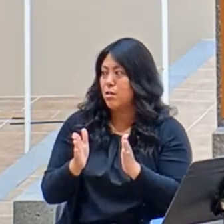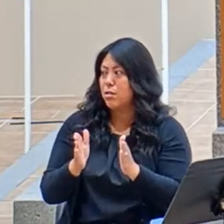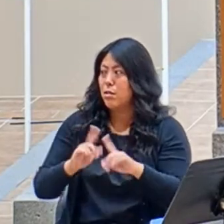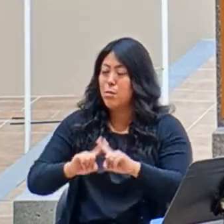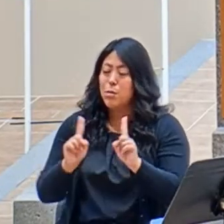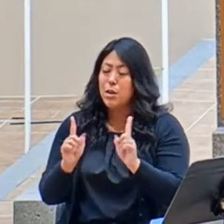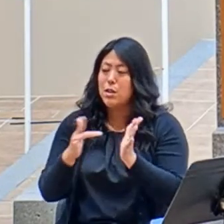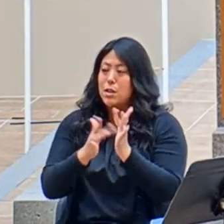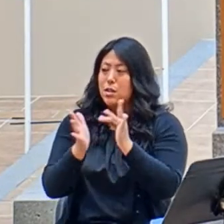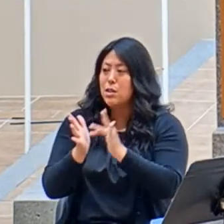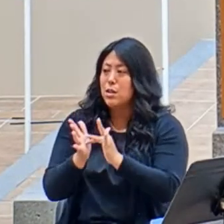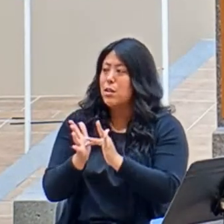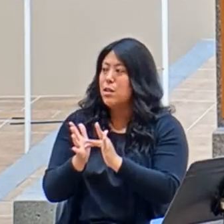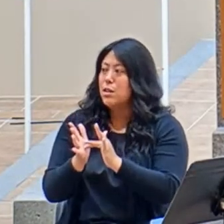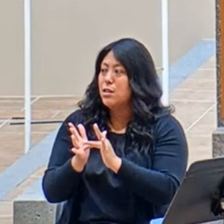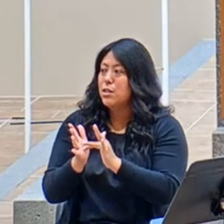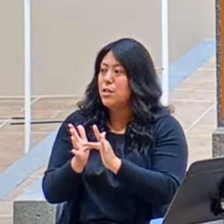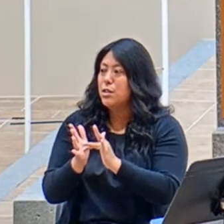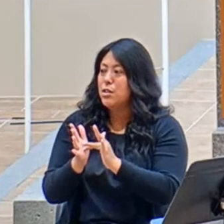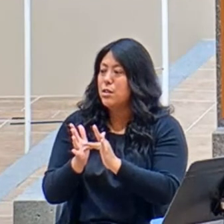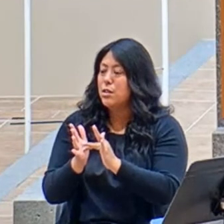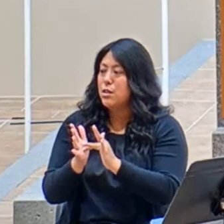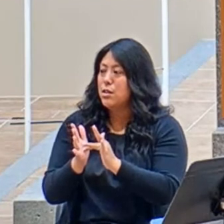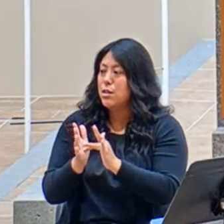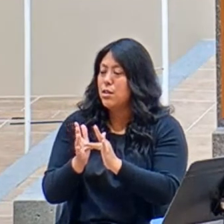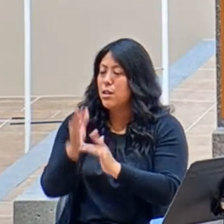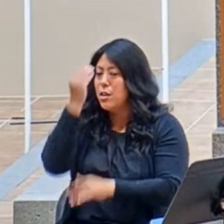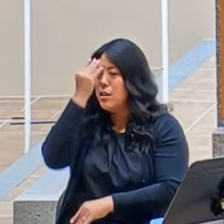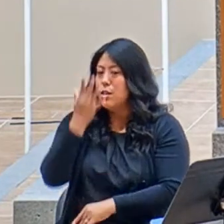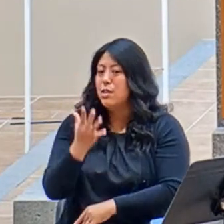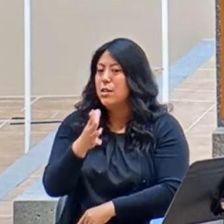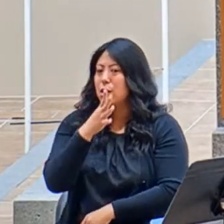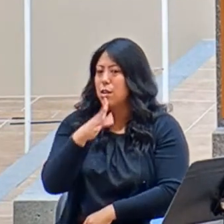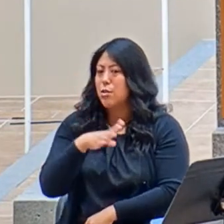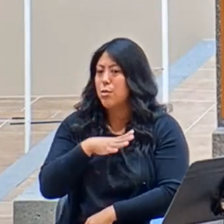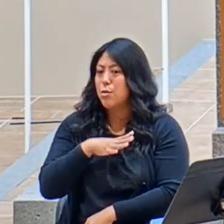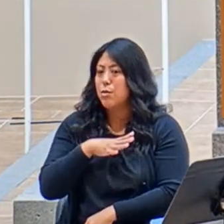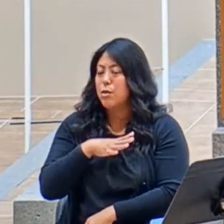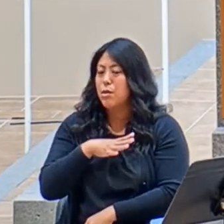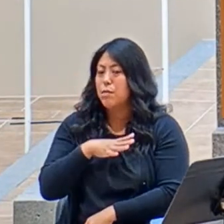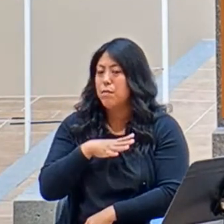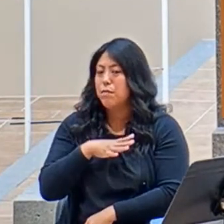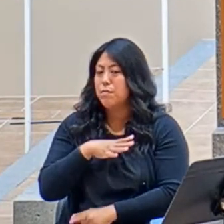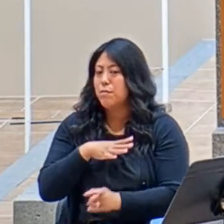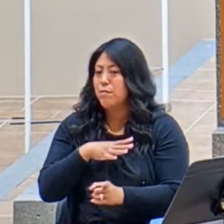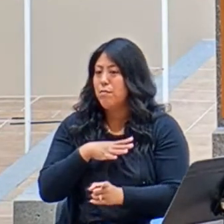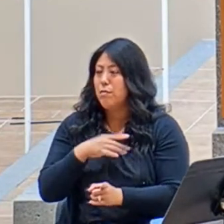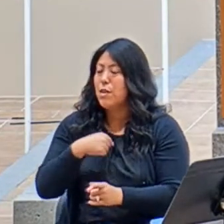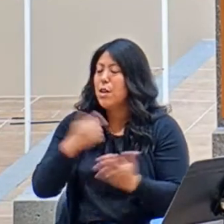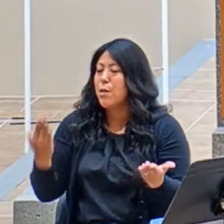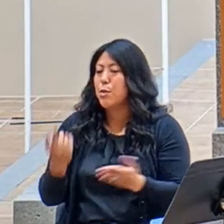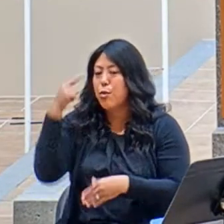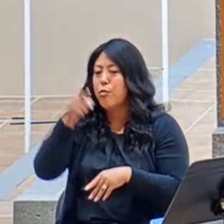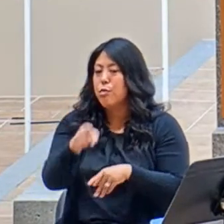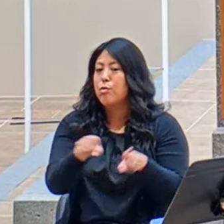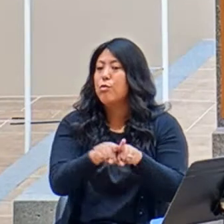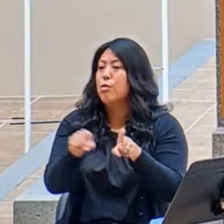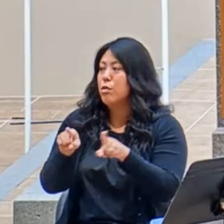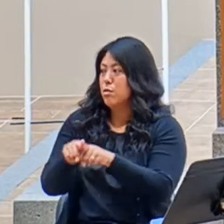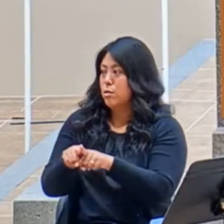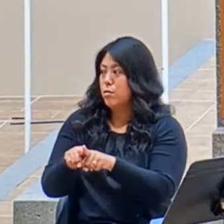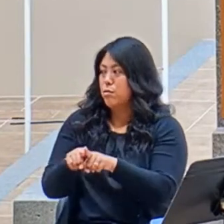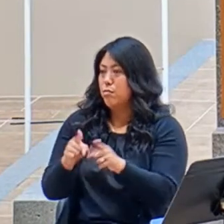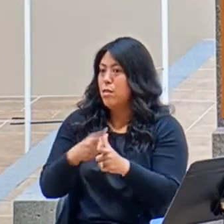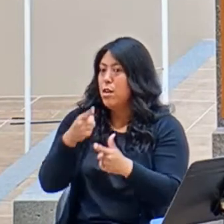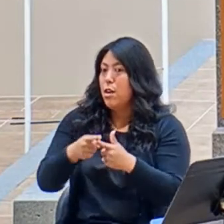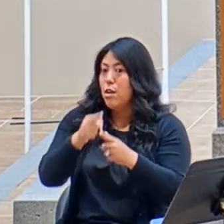saying that to her, but to them. Isn't that right, my disciples? And then the woman does him homage. So